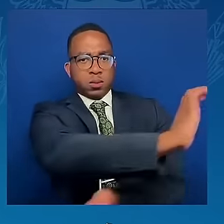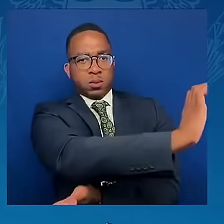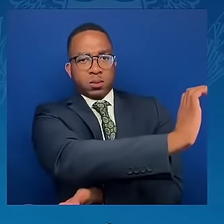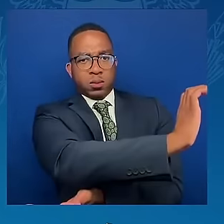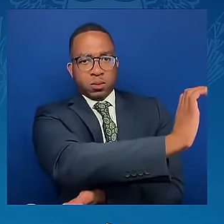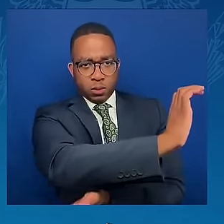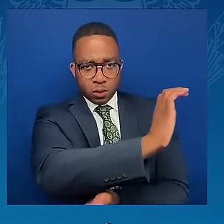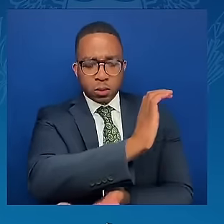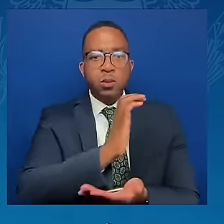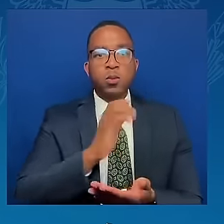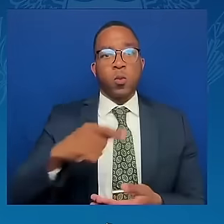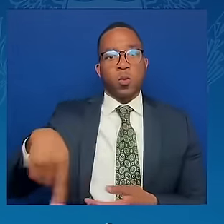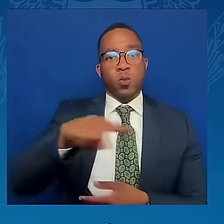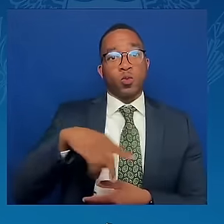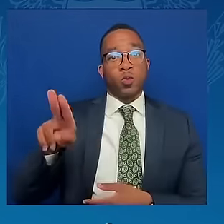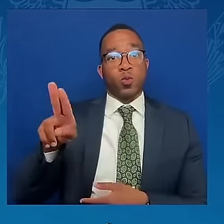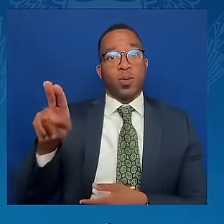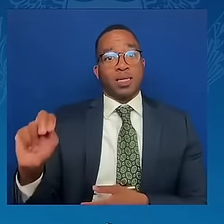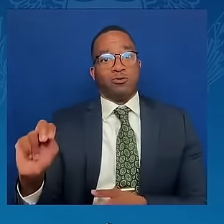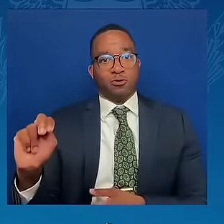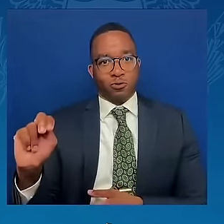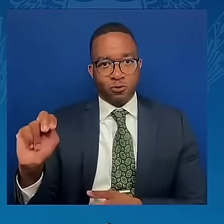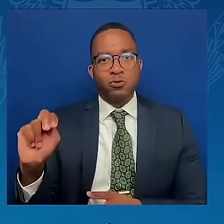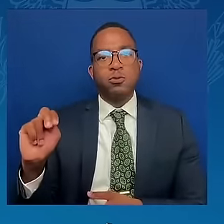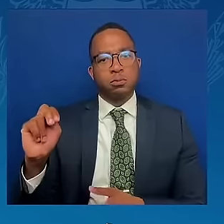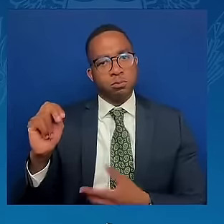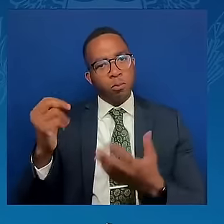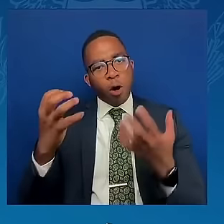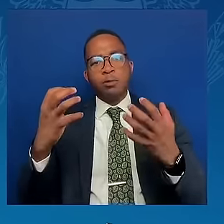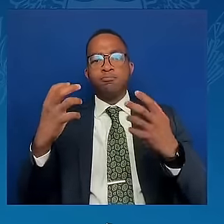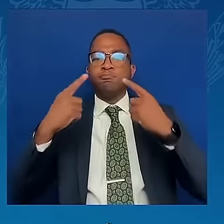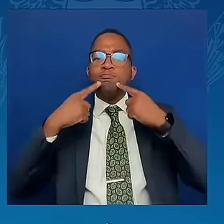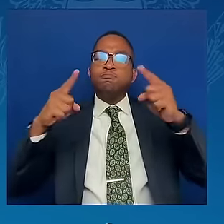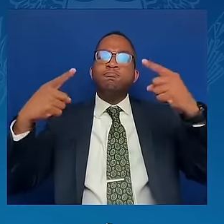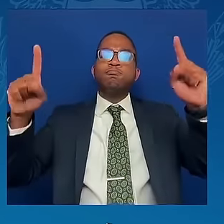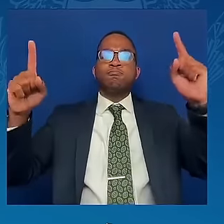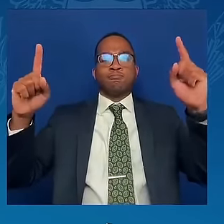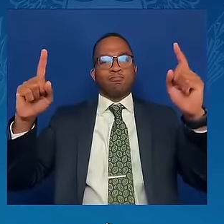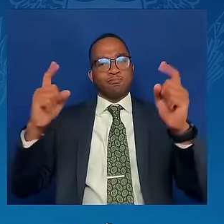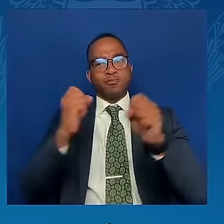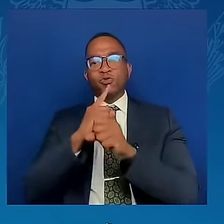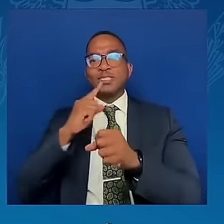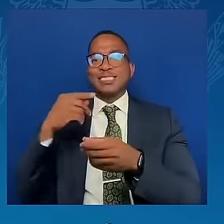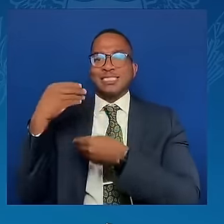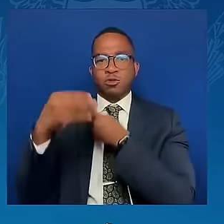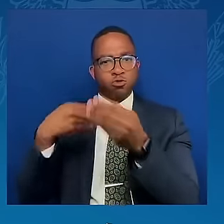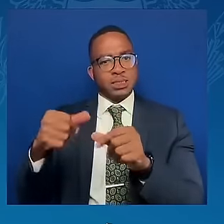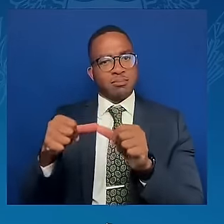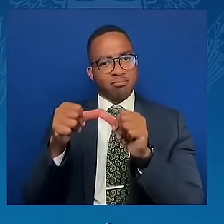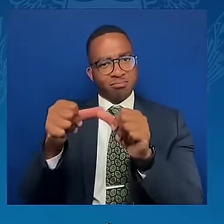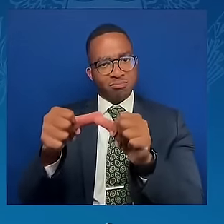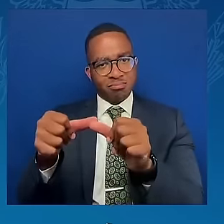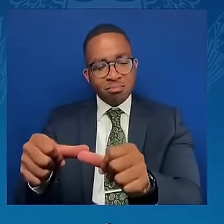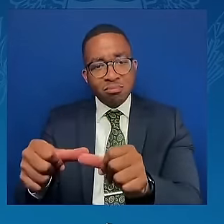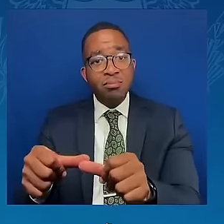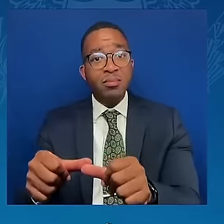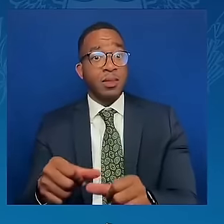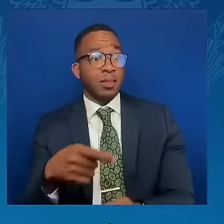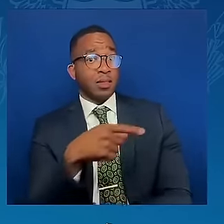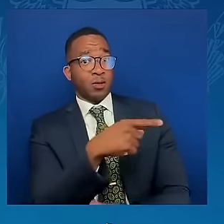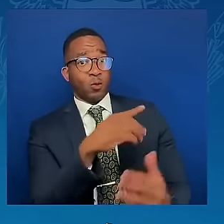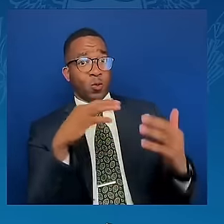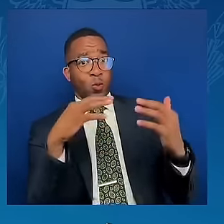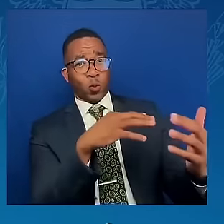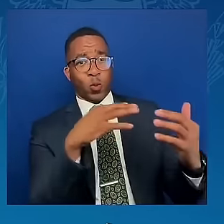succeeding generations from the scourge of war, which twice in our lifetime has